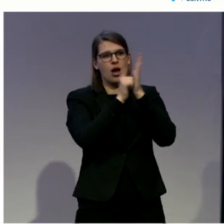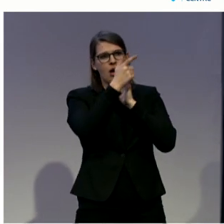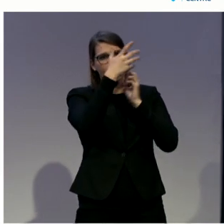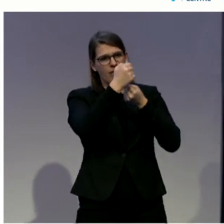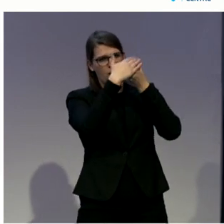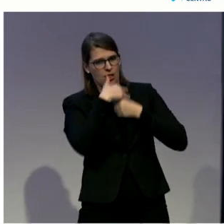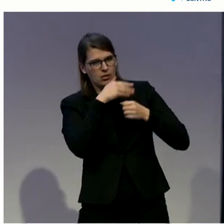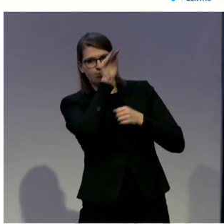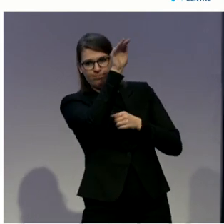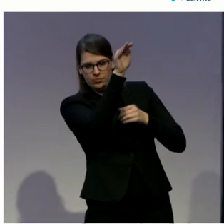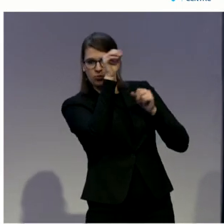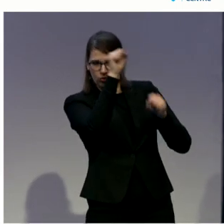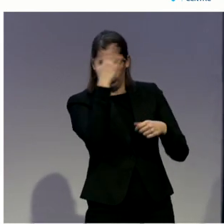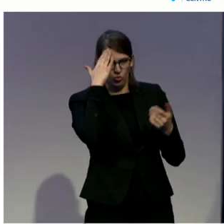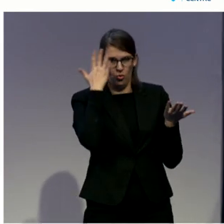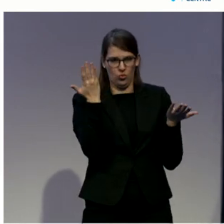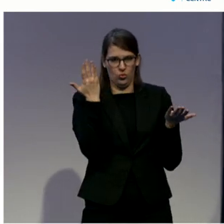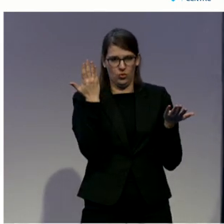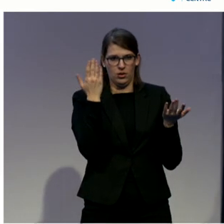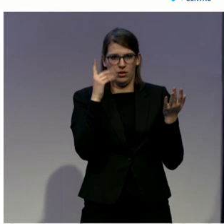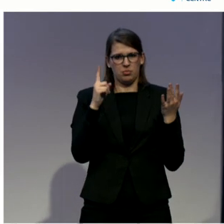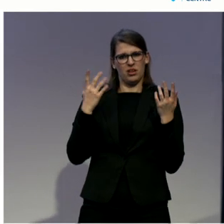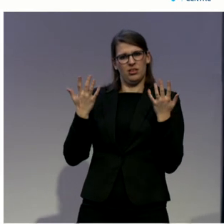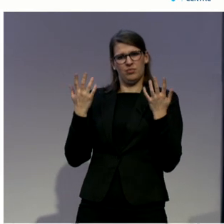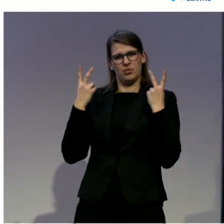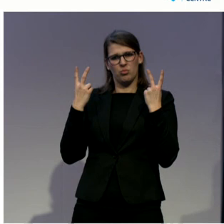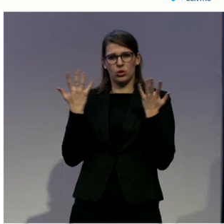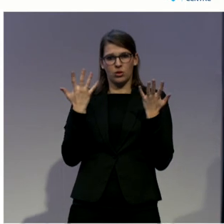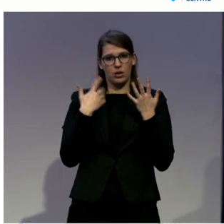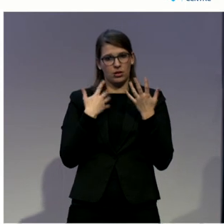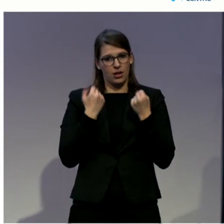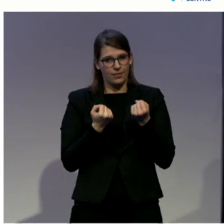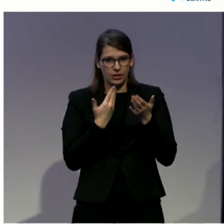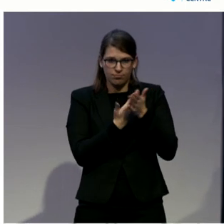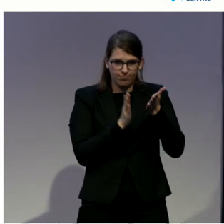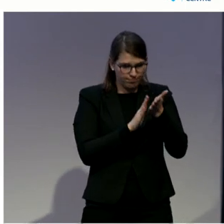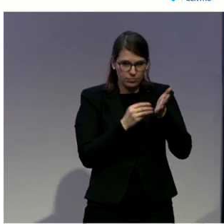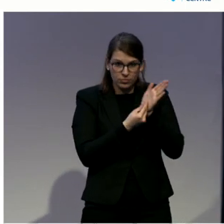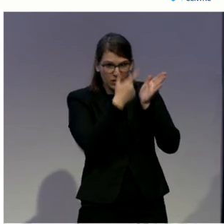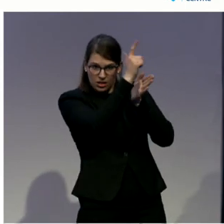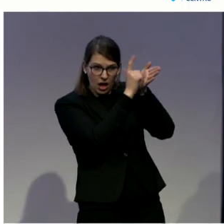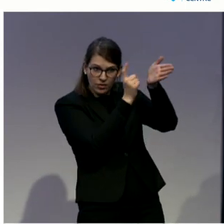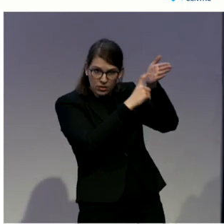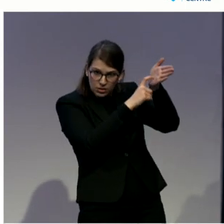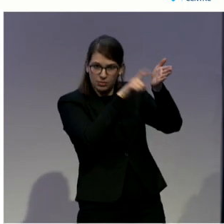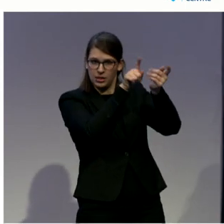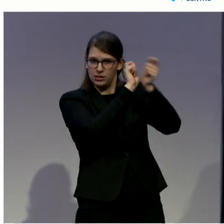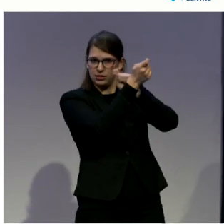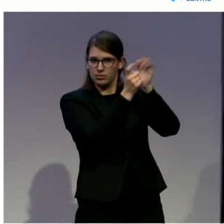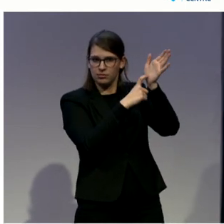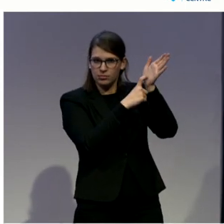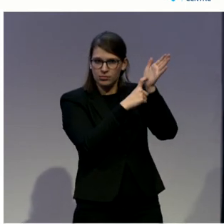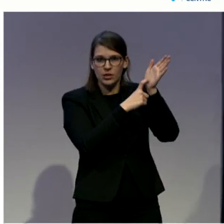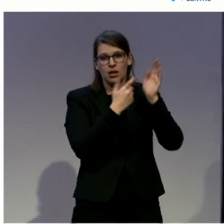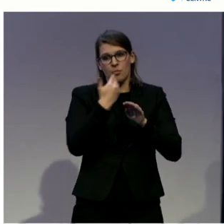practices where these can be evidenced. That requires data. Yet data gathered by many